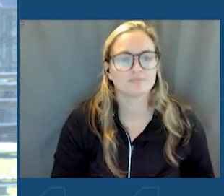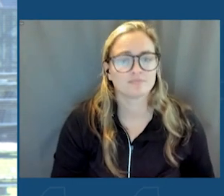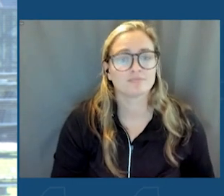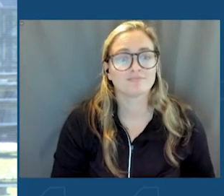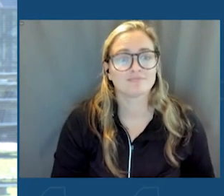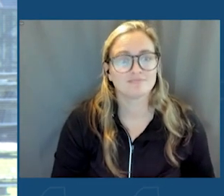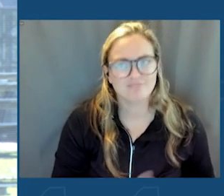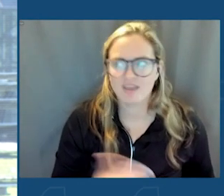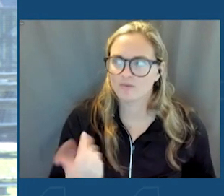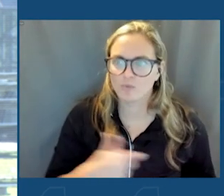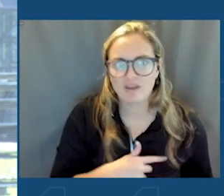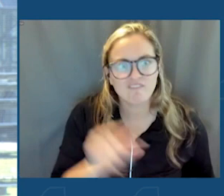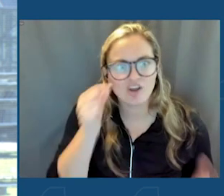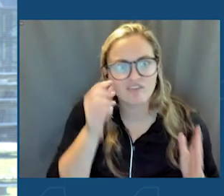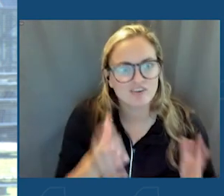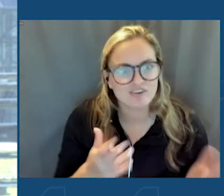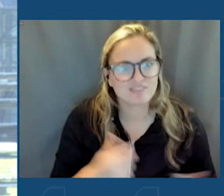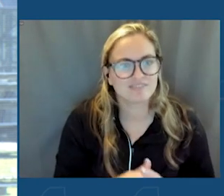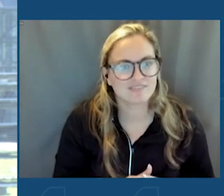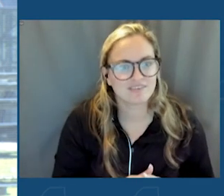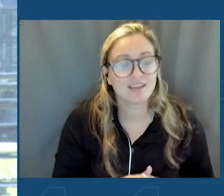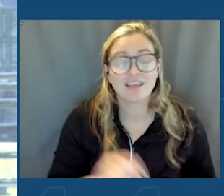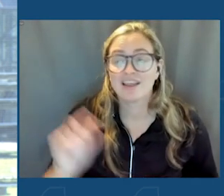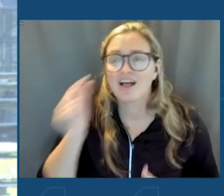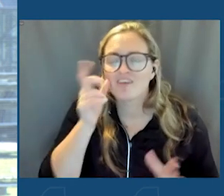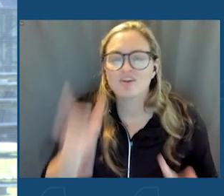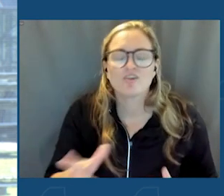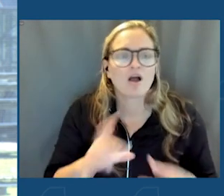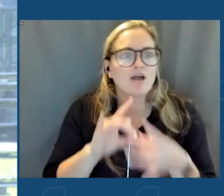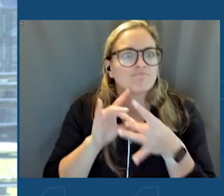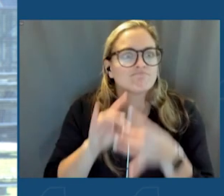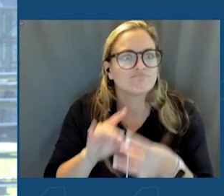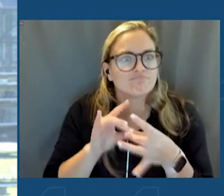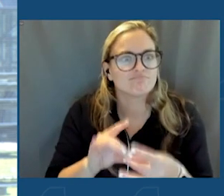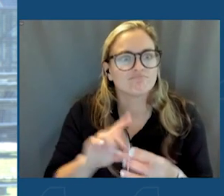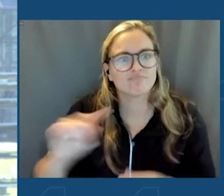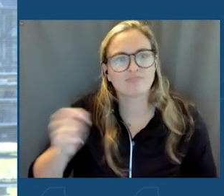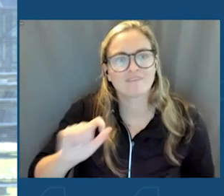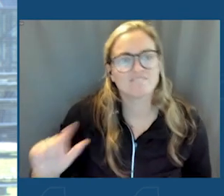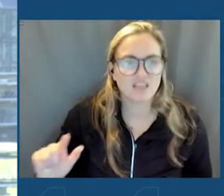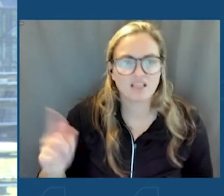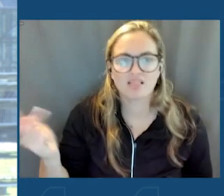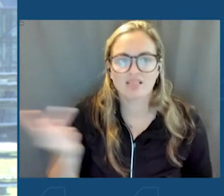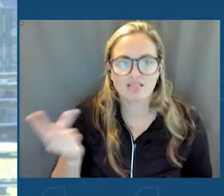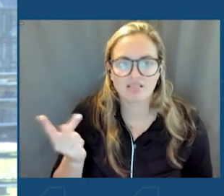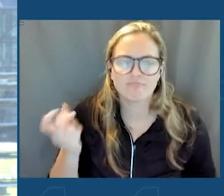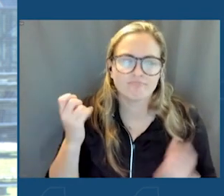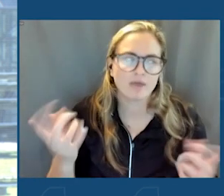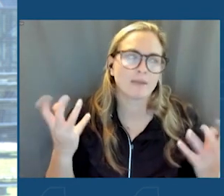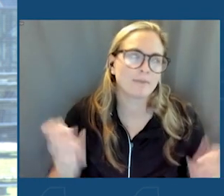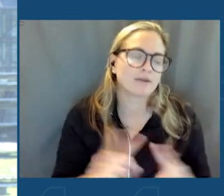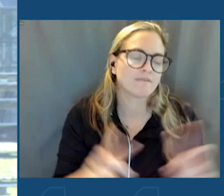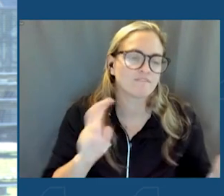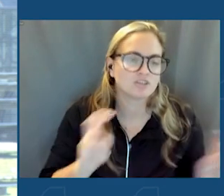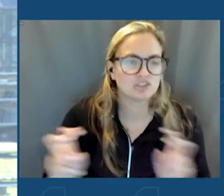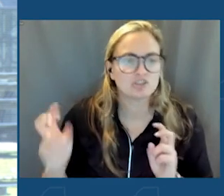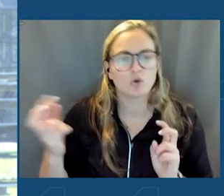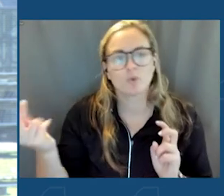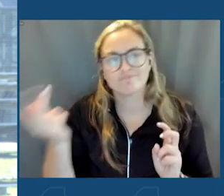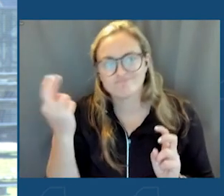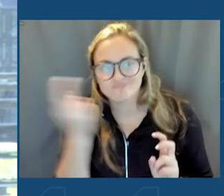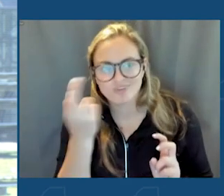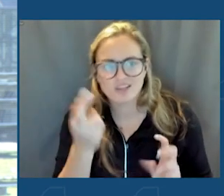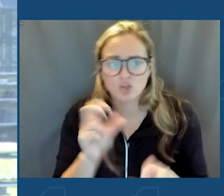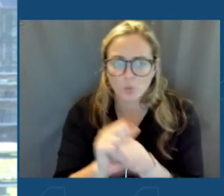a governor that I am in sync with philosophically on so many key issues. We realize that working together,